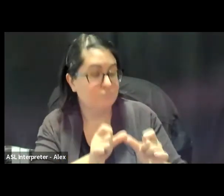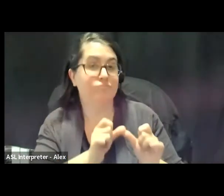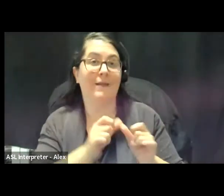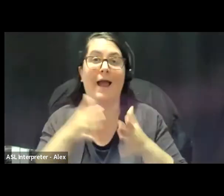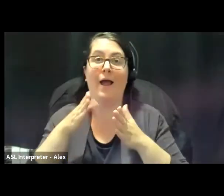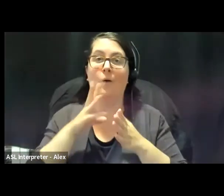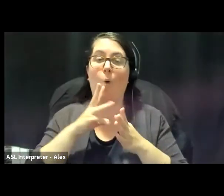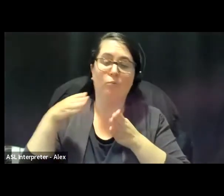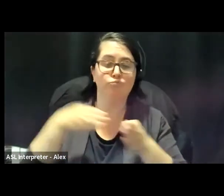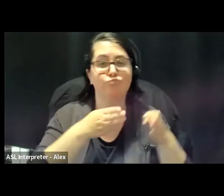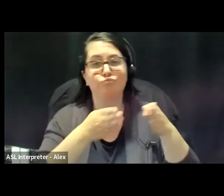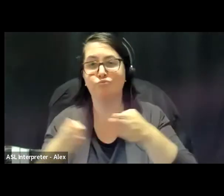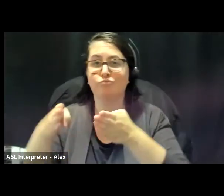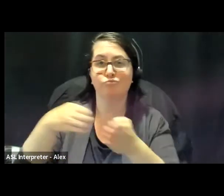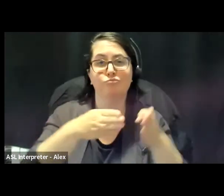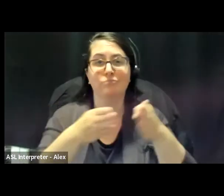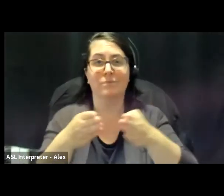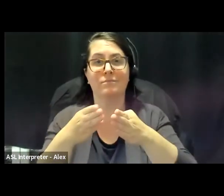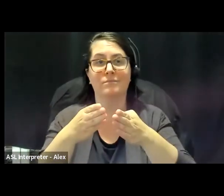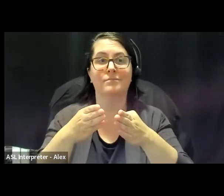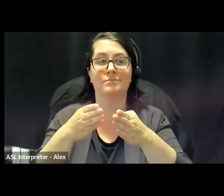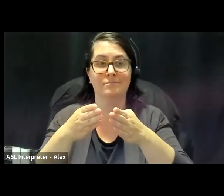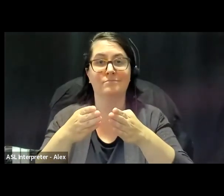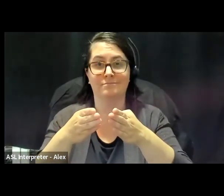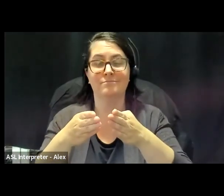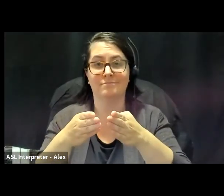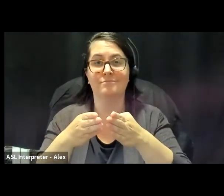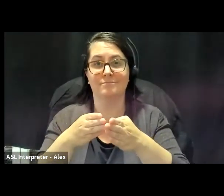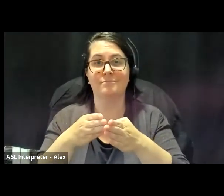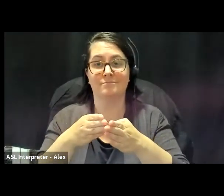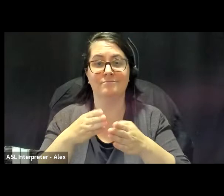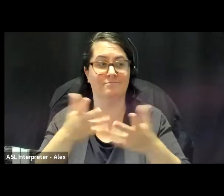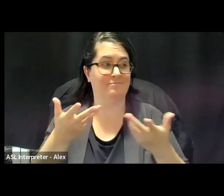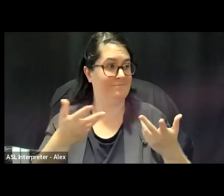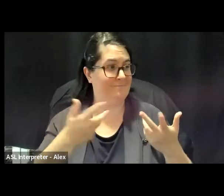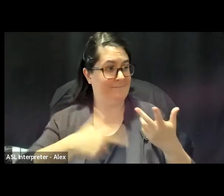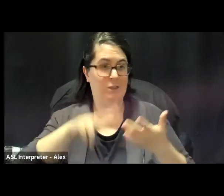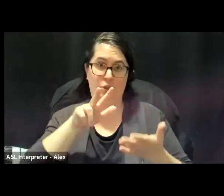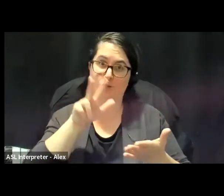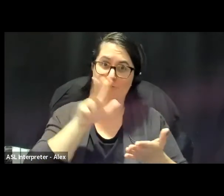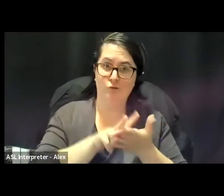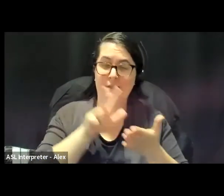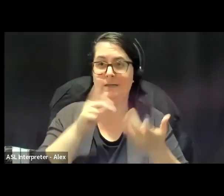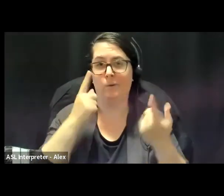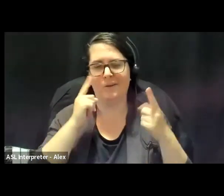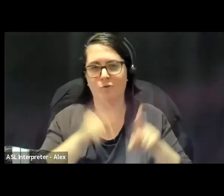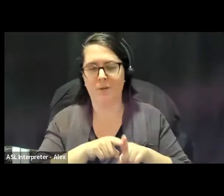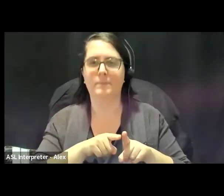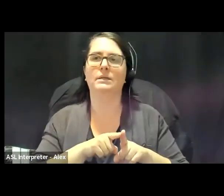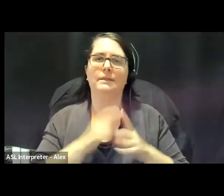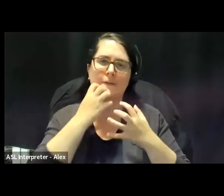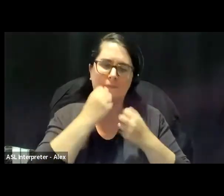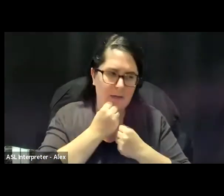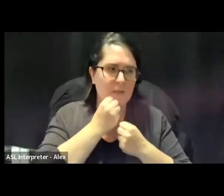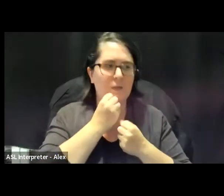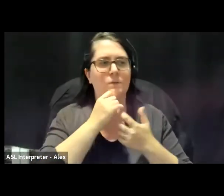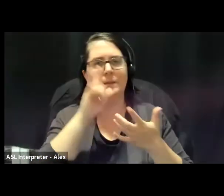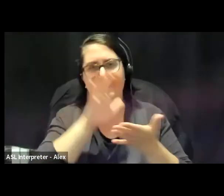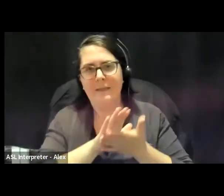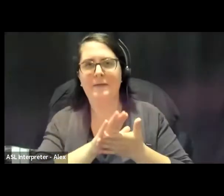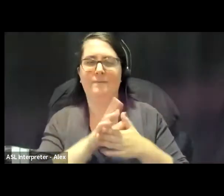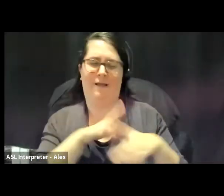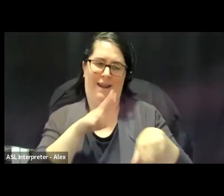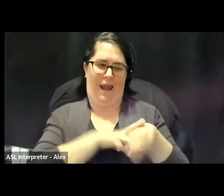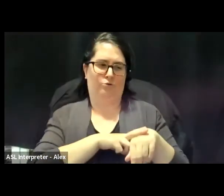rivers flow. These are, you know, the treaties, the beliefs, the values, these natural